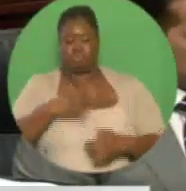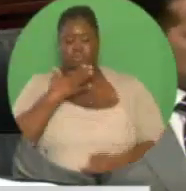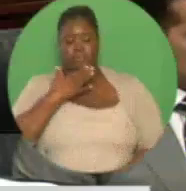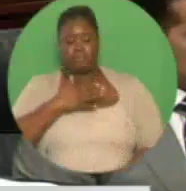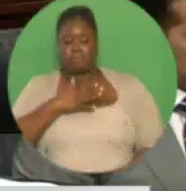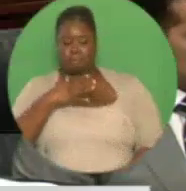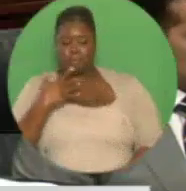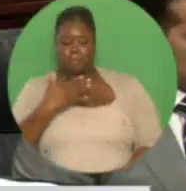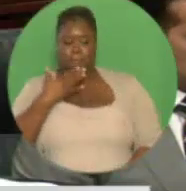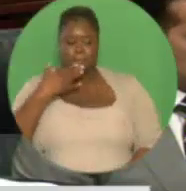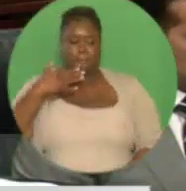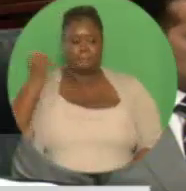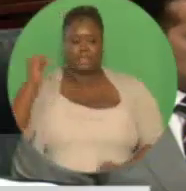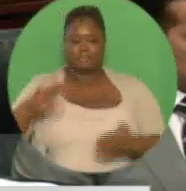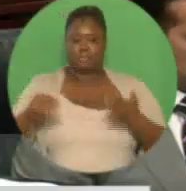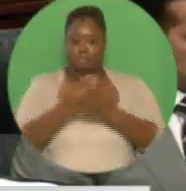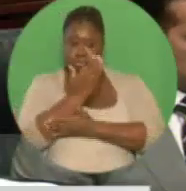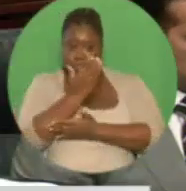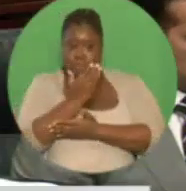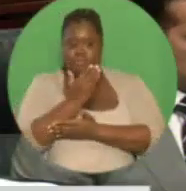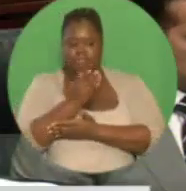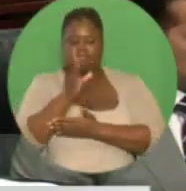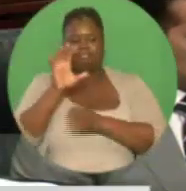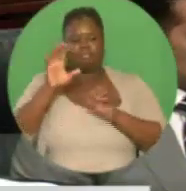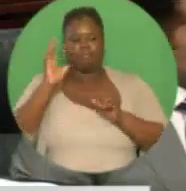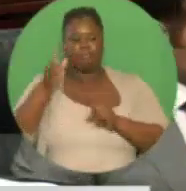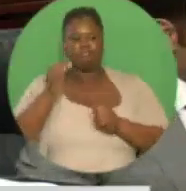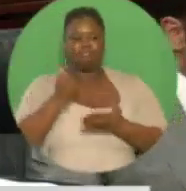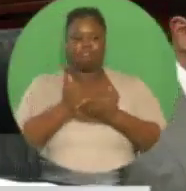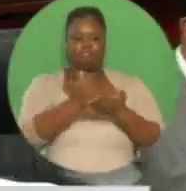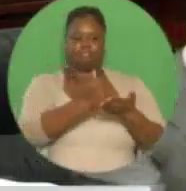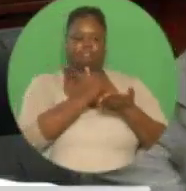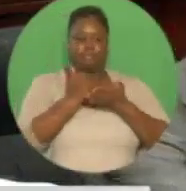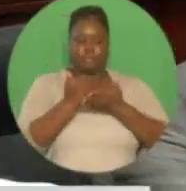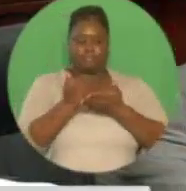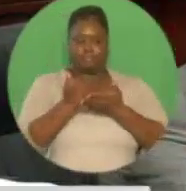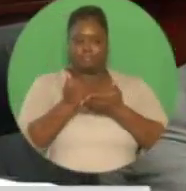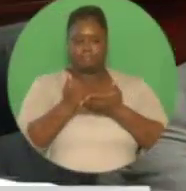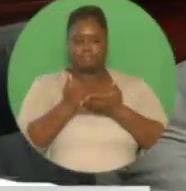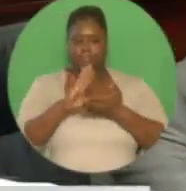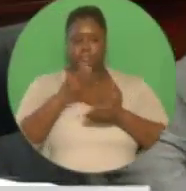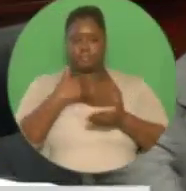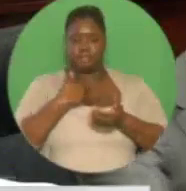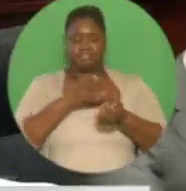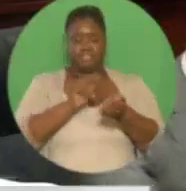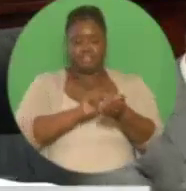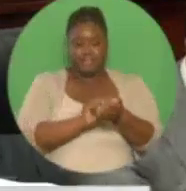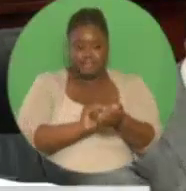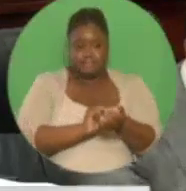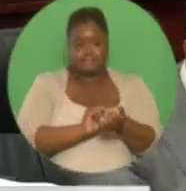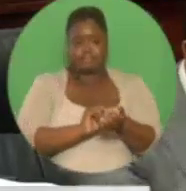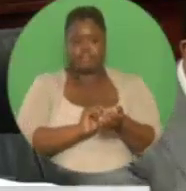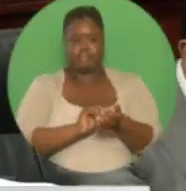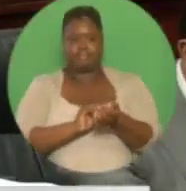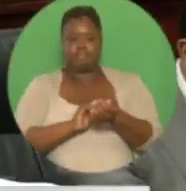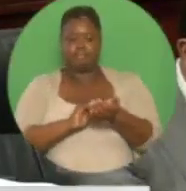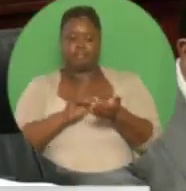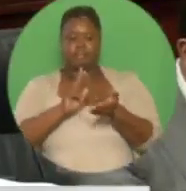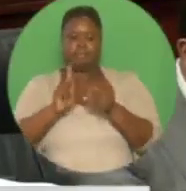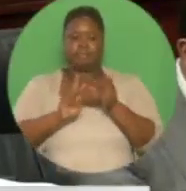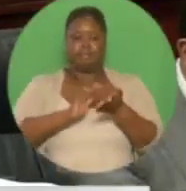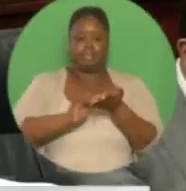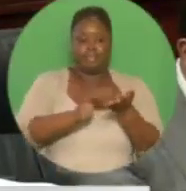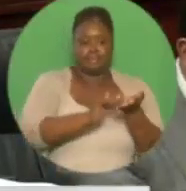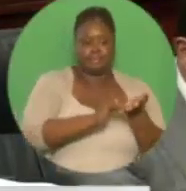all disciplines, including security, administration, biomedical, nurses, interns, house officers, cleaners, and consultants.